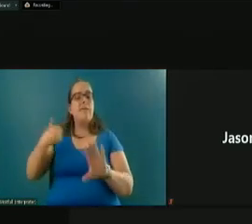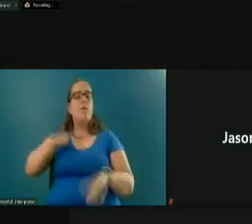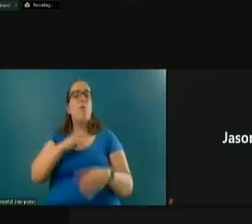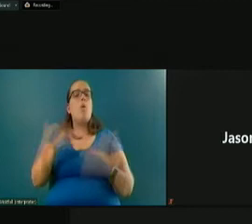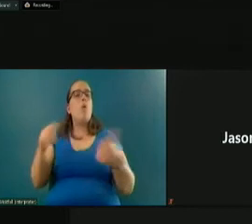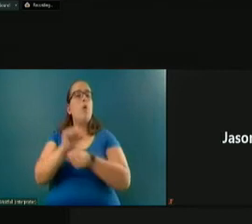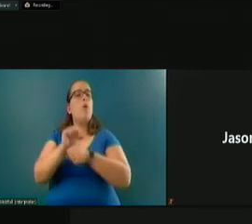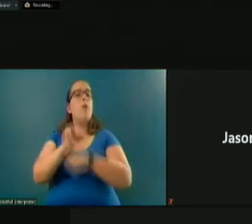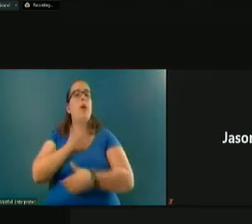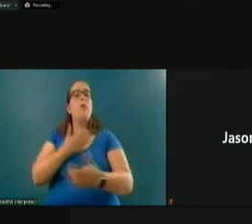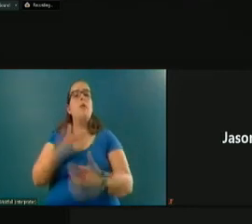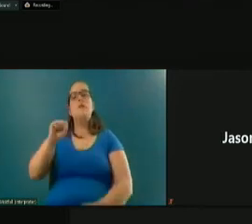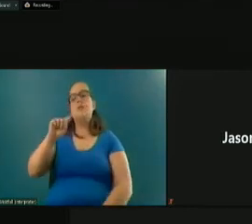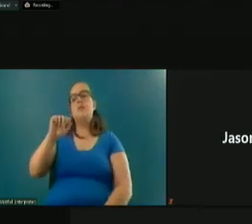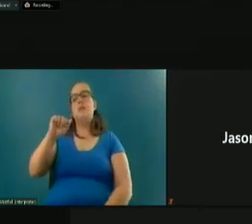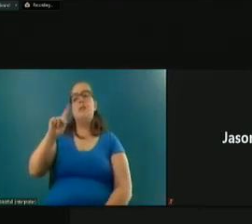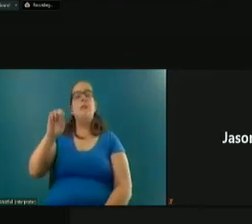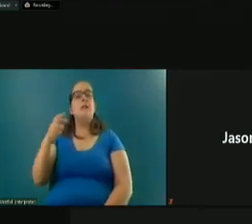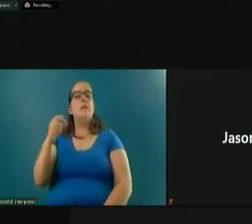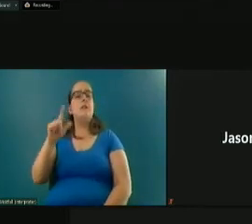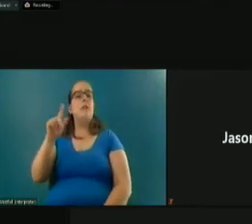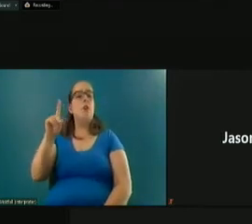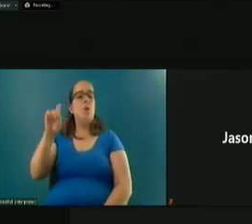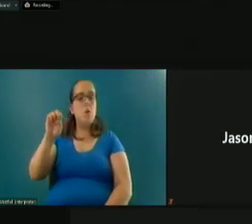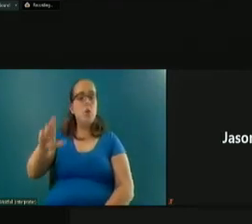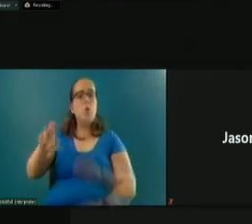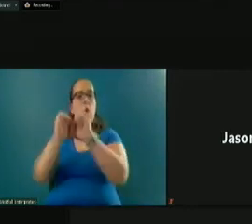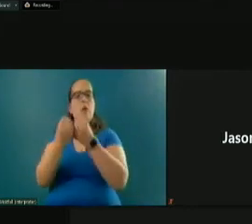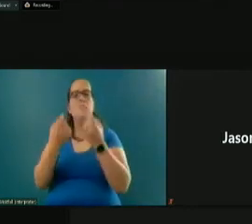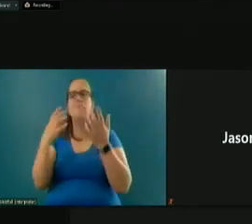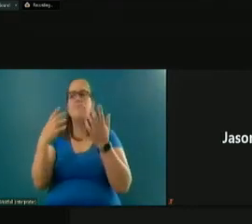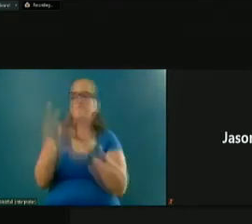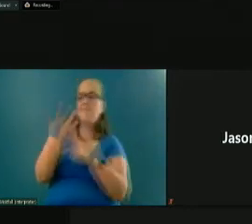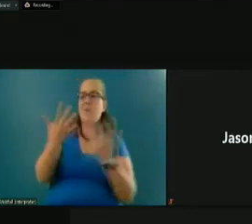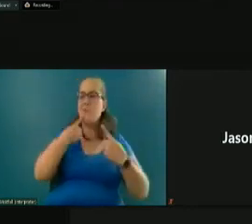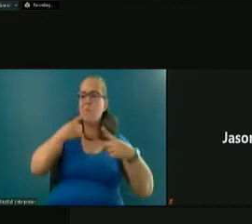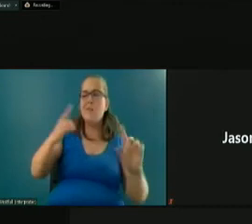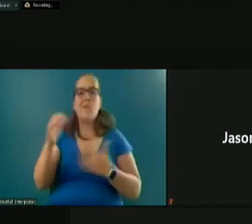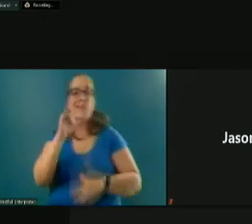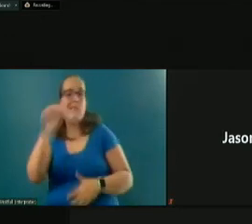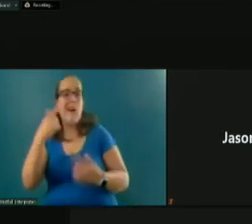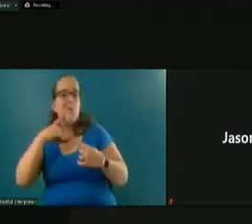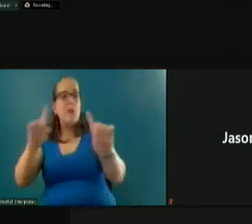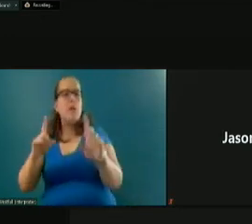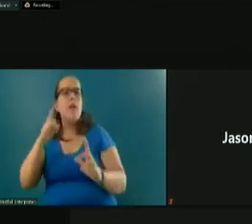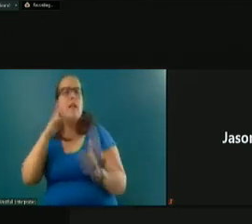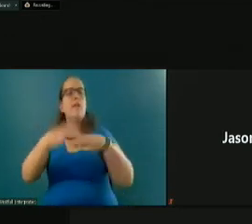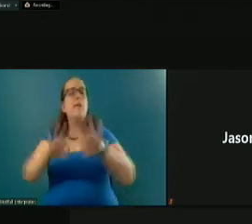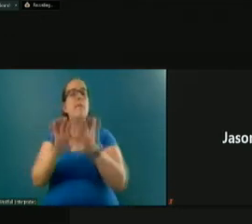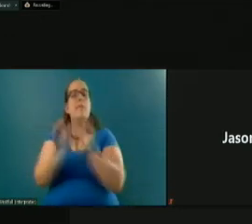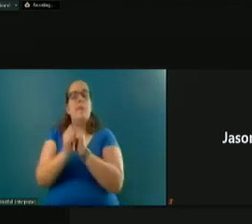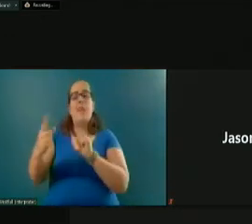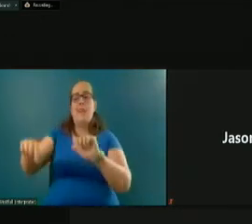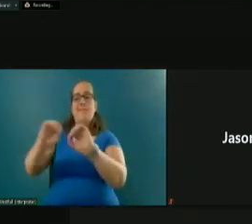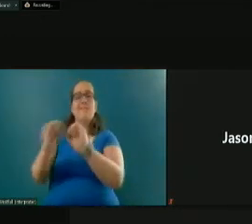with our stakeholder organizations to find out what's working and what's not. I think it's important with them, with our stakeholder organizations, with our